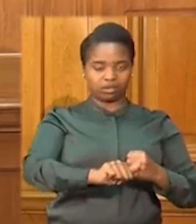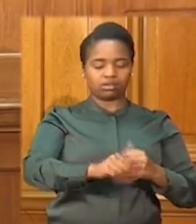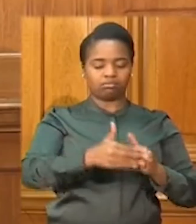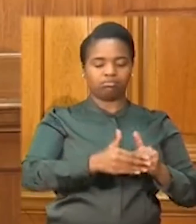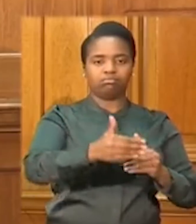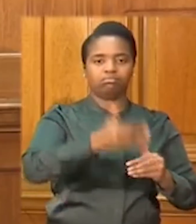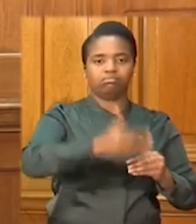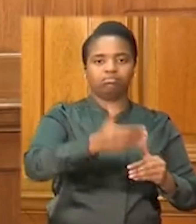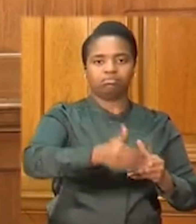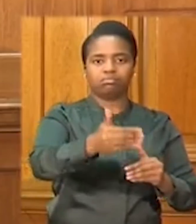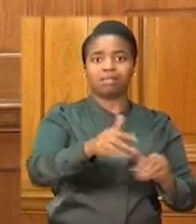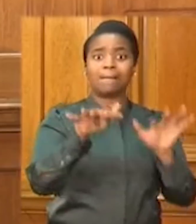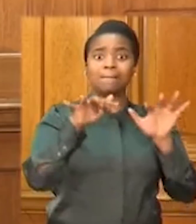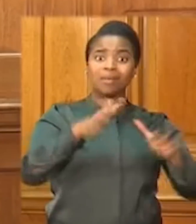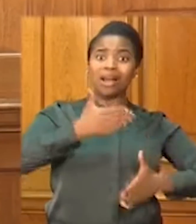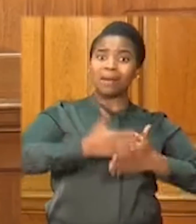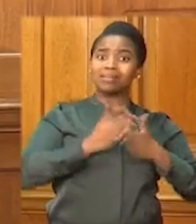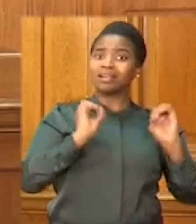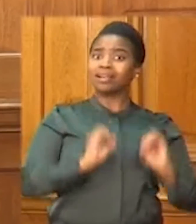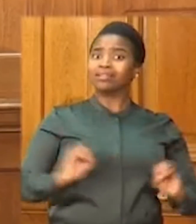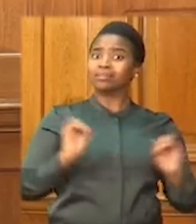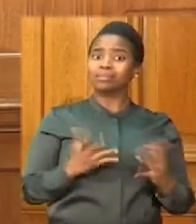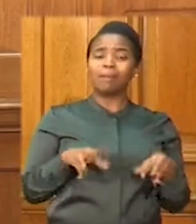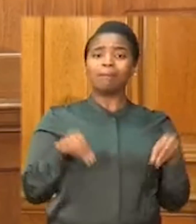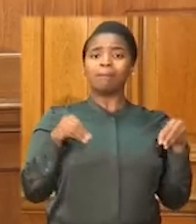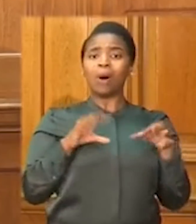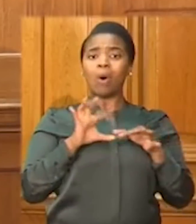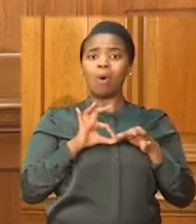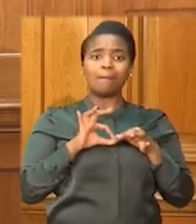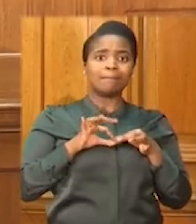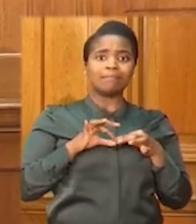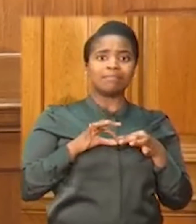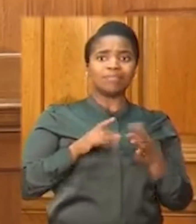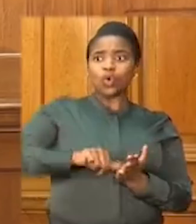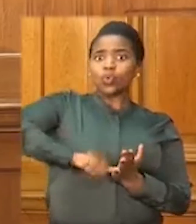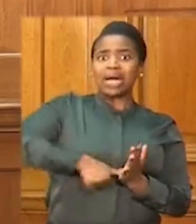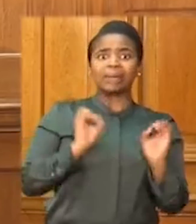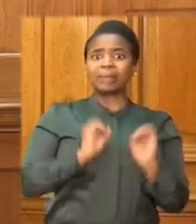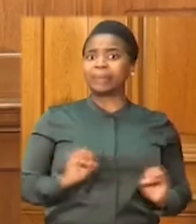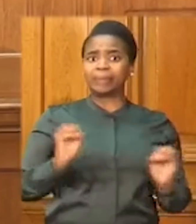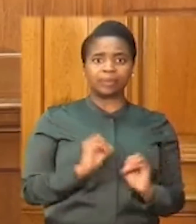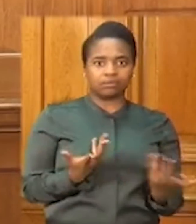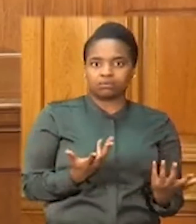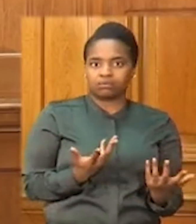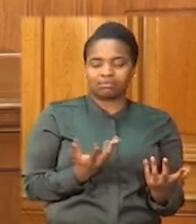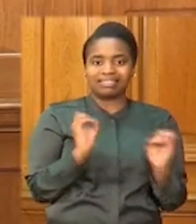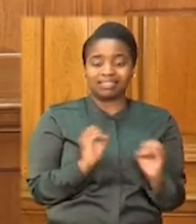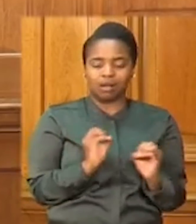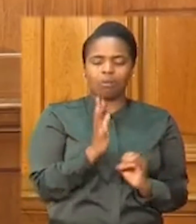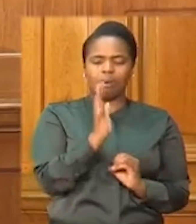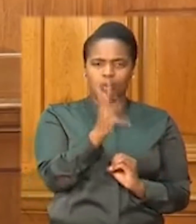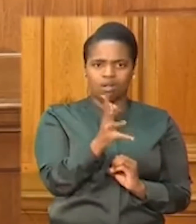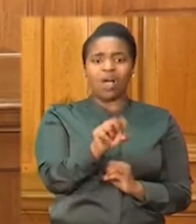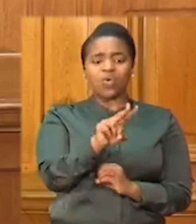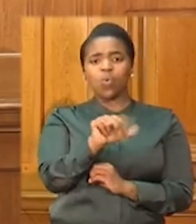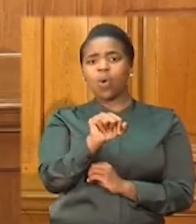who are currently unemployed and who do not receive any other form of social grant or